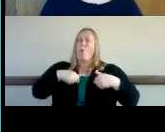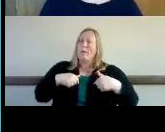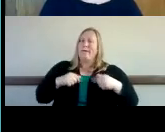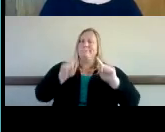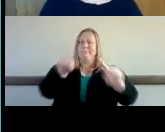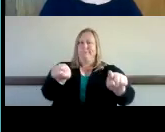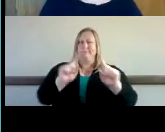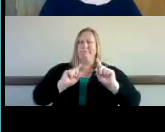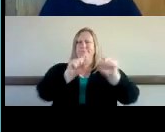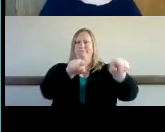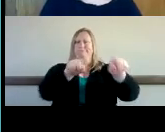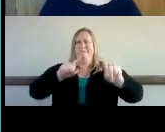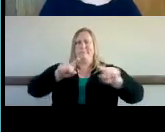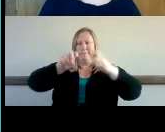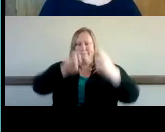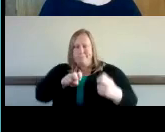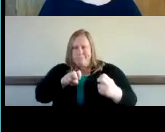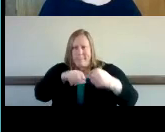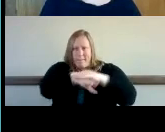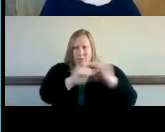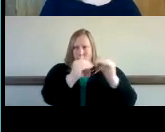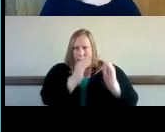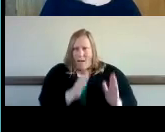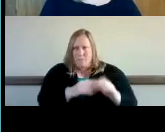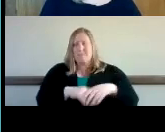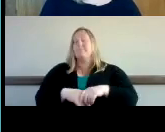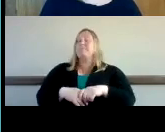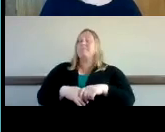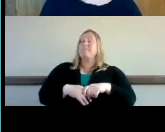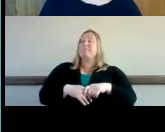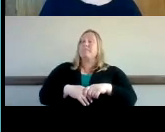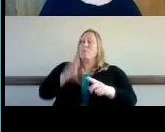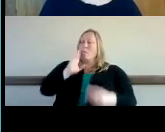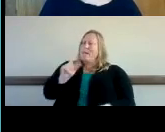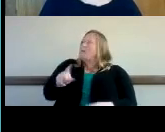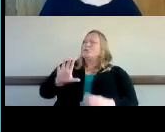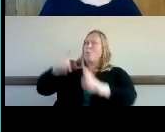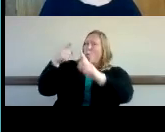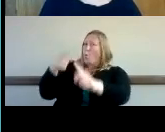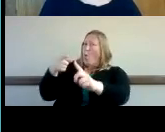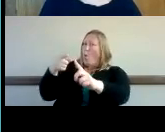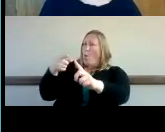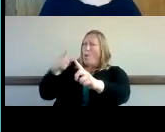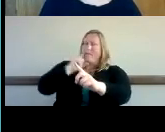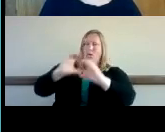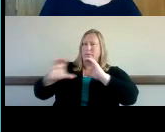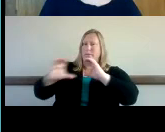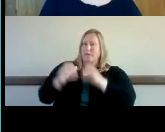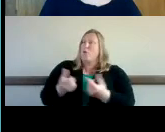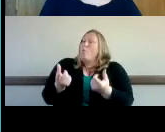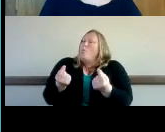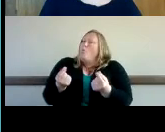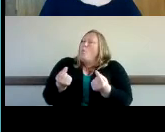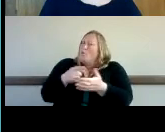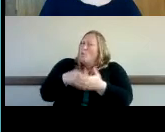in the assessment is what are the consumers goals for the distance communication that's always the first question what do you want to